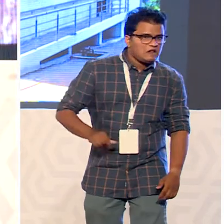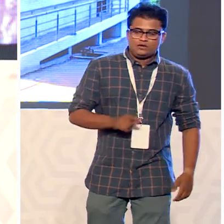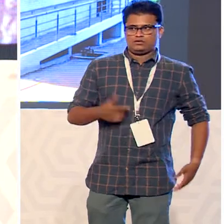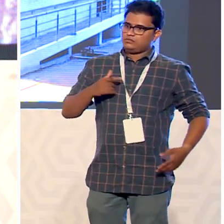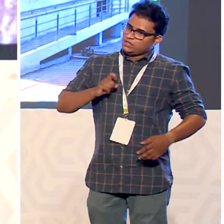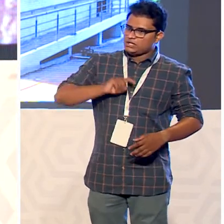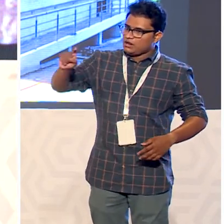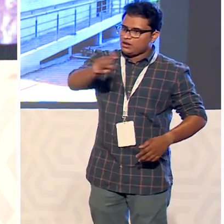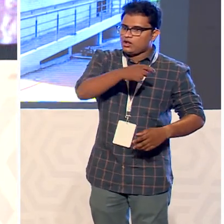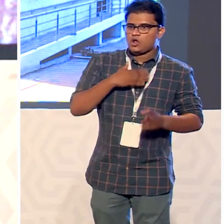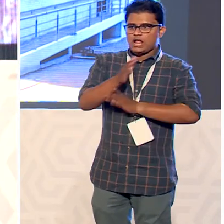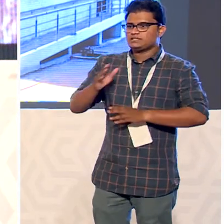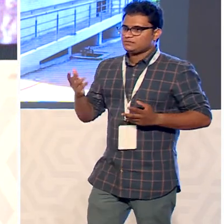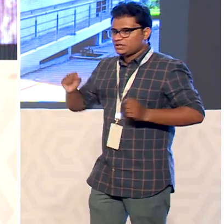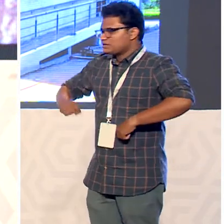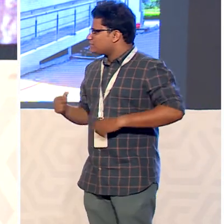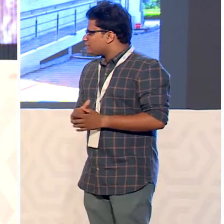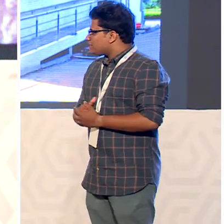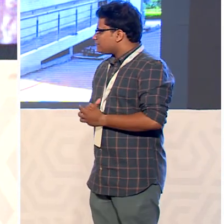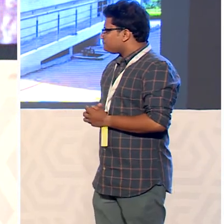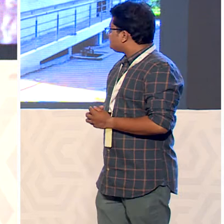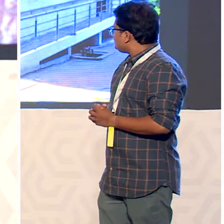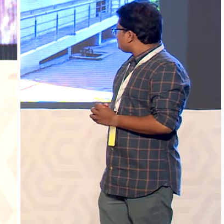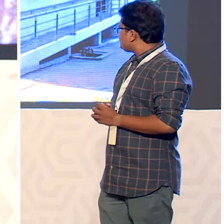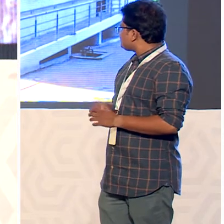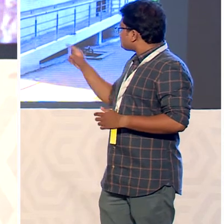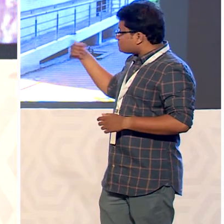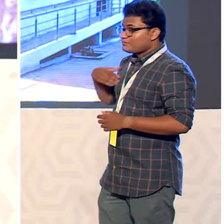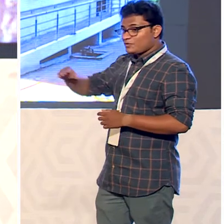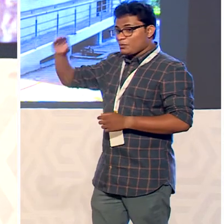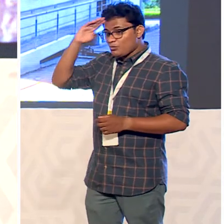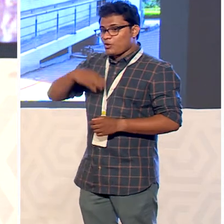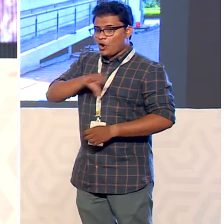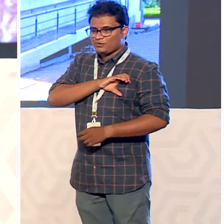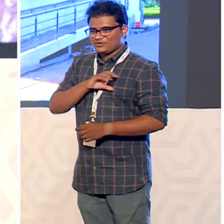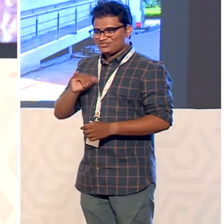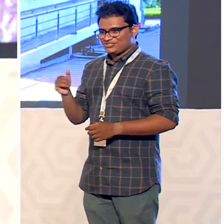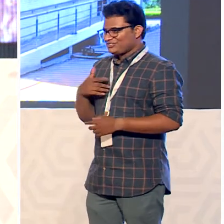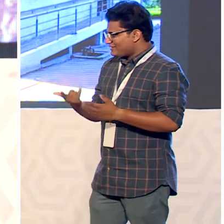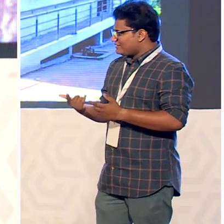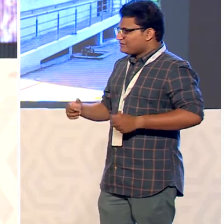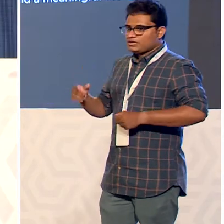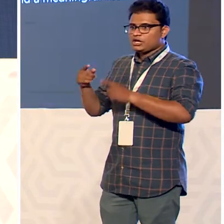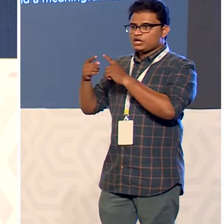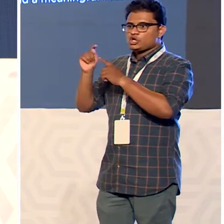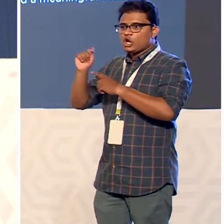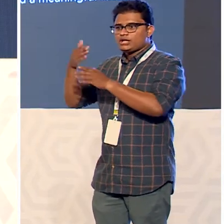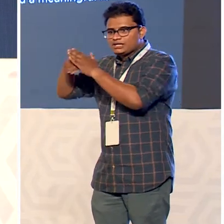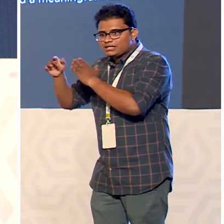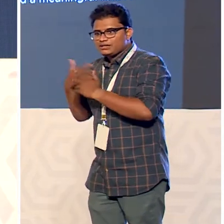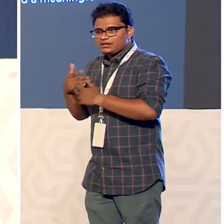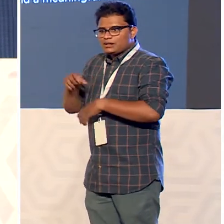commissioners office in coimbatul wheelchair friendly by providing them a 35 feet ramp a toilet and a parking facility